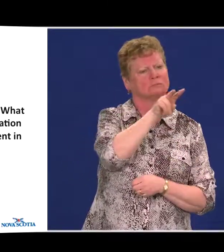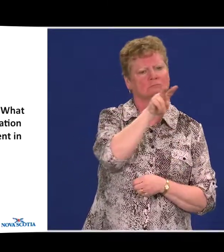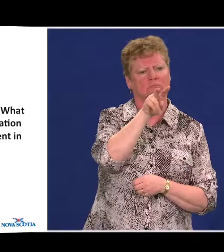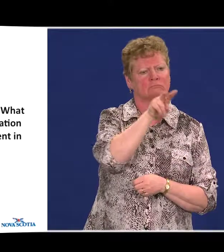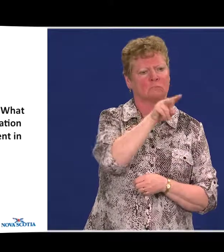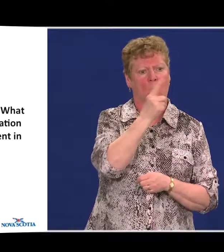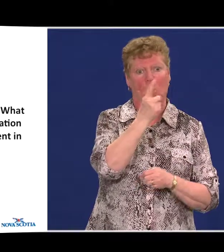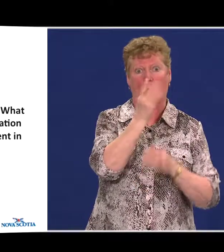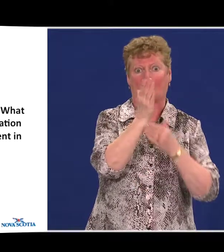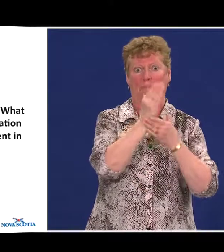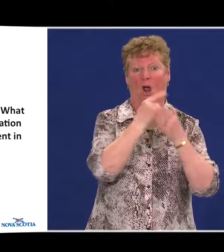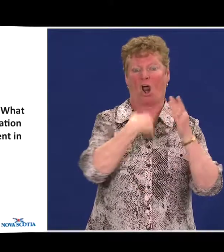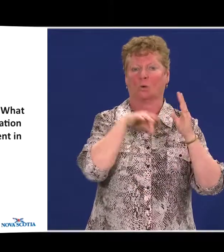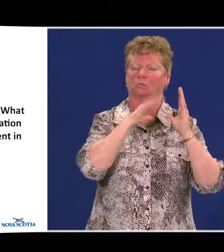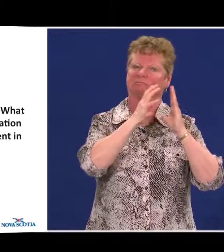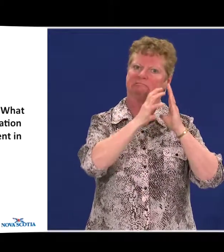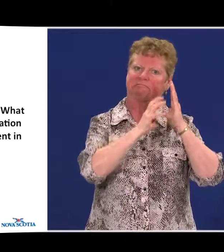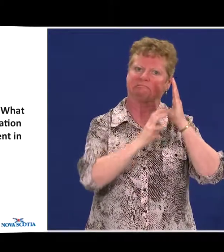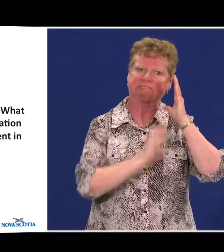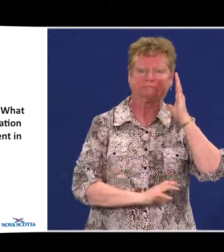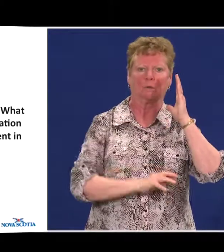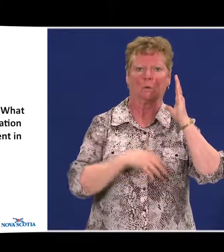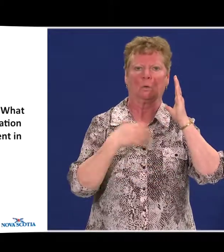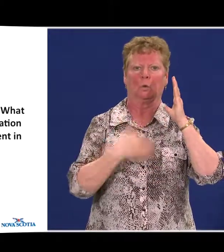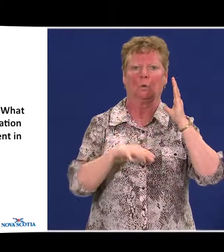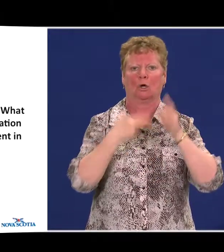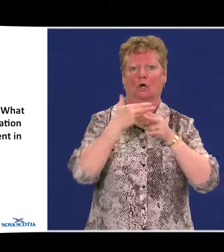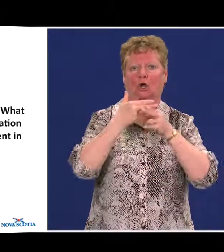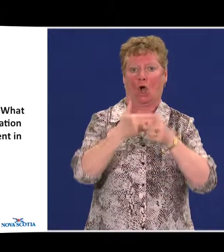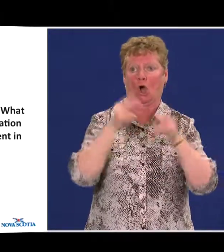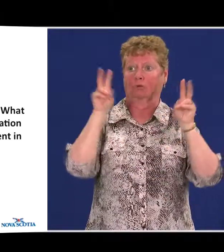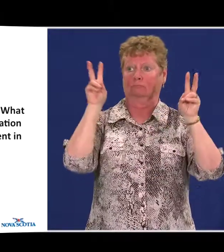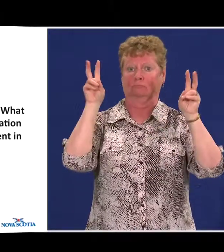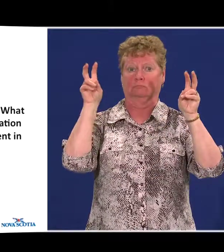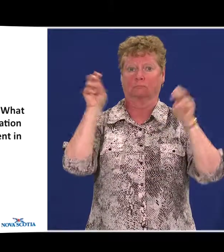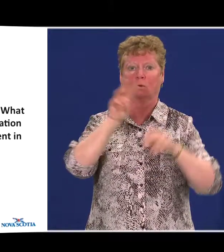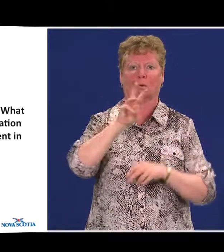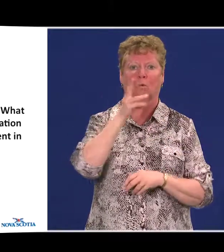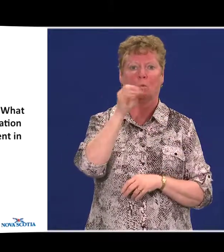lengthy section in there called What We Heard.